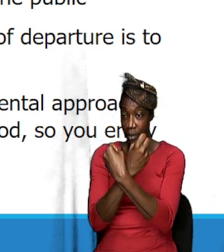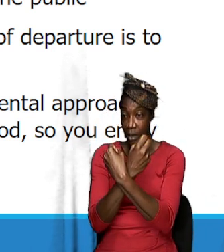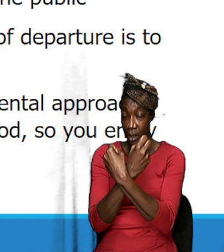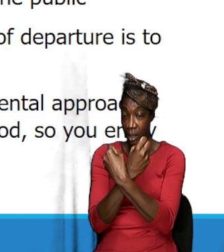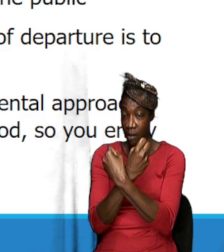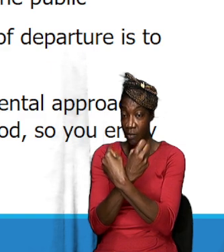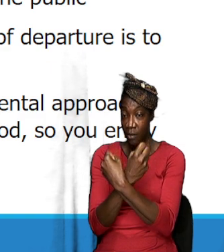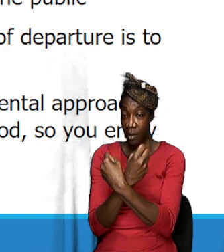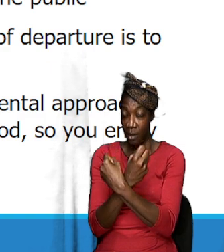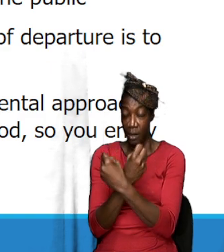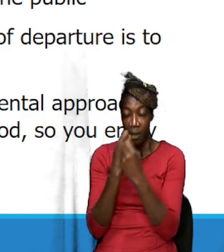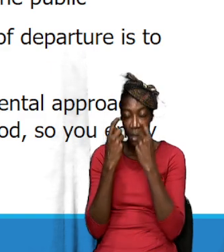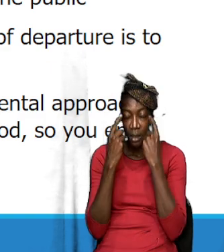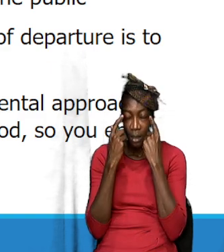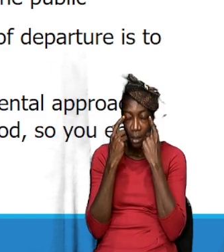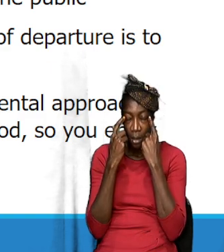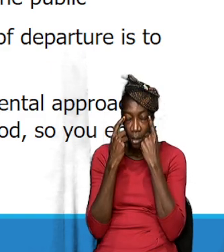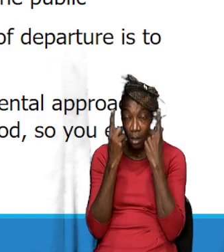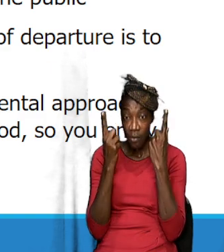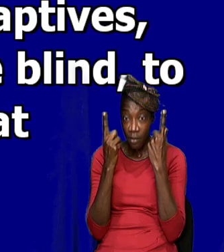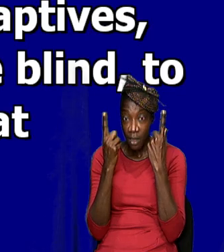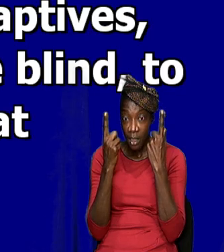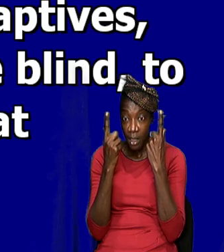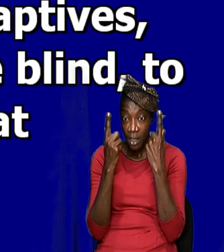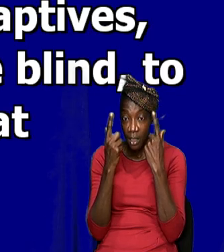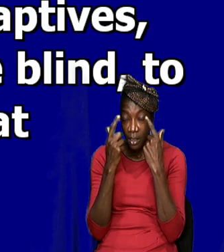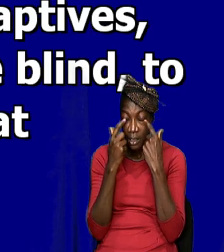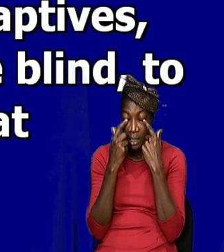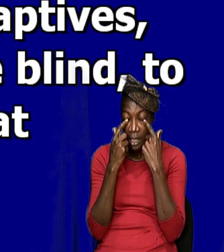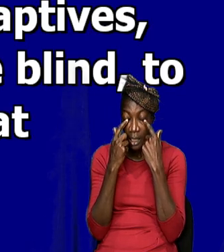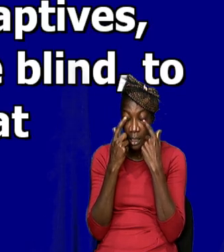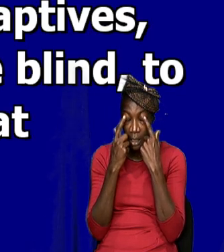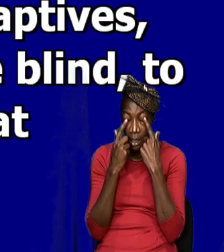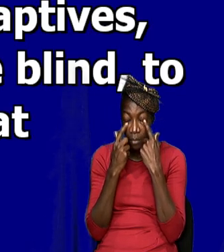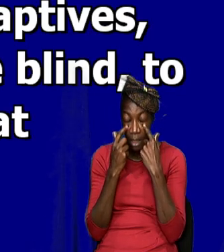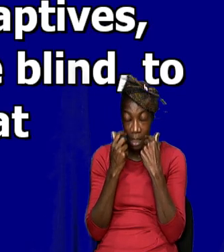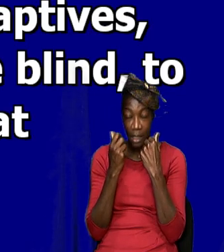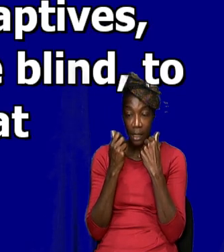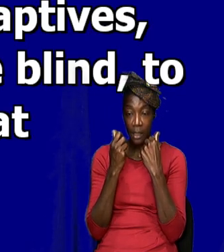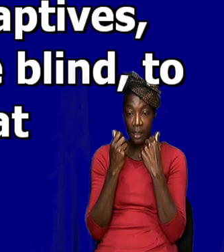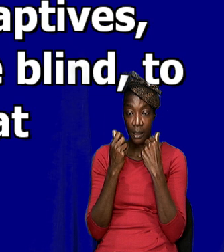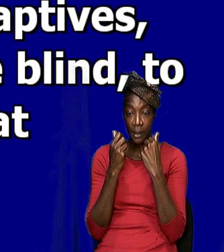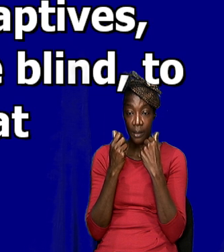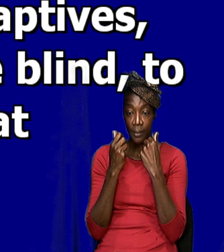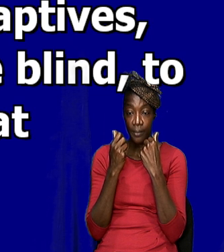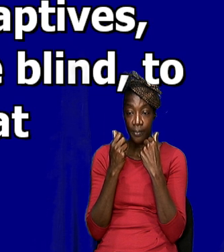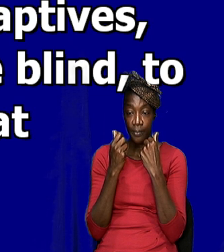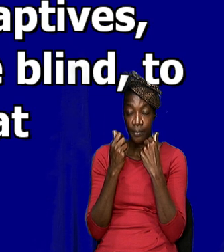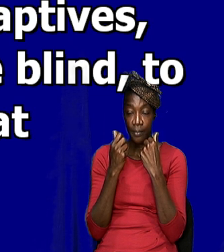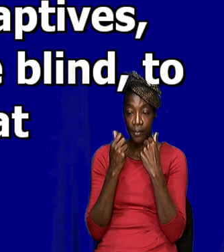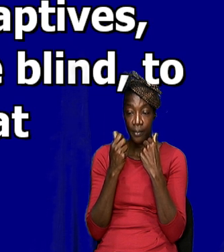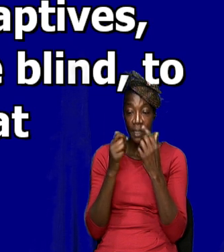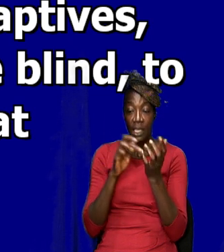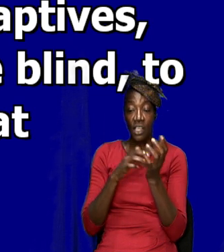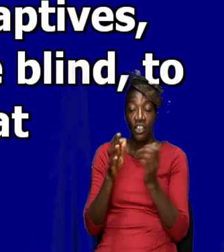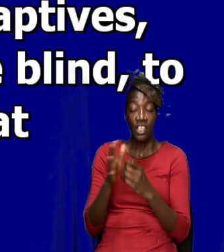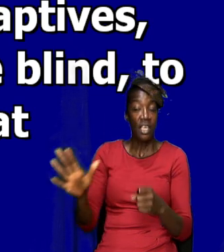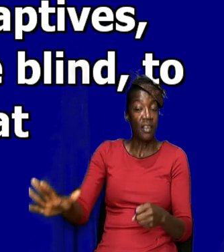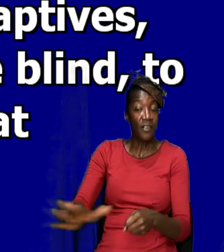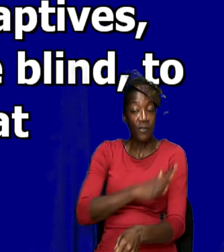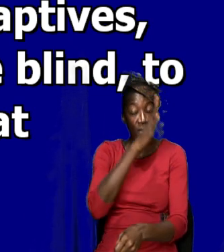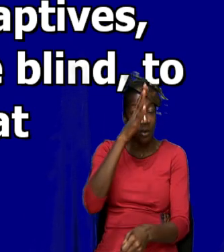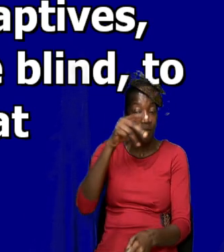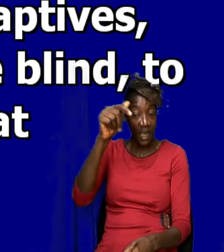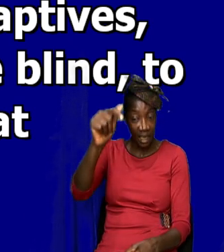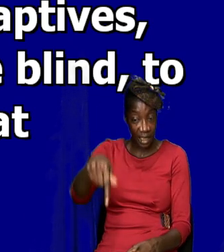recovering of sight to the blind. Okay, so this is the mandate that Jesus had and he fulfilled the